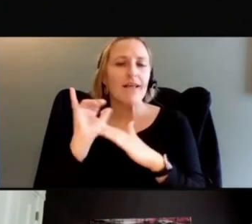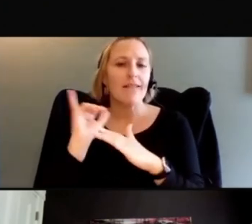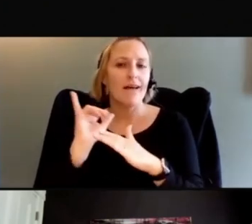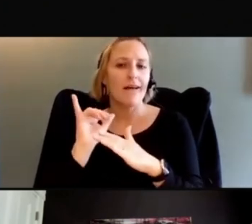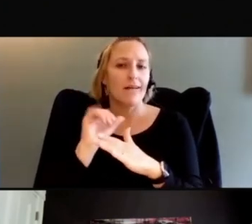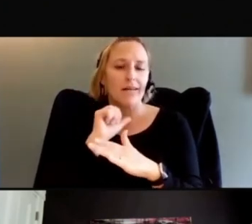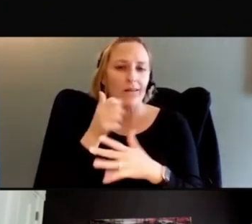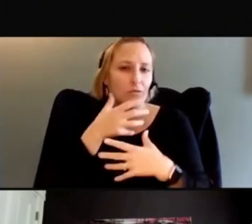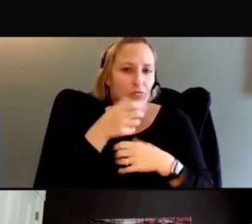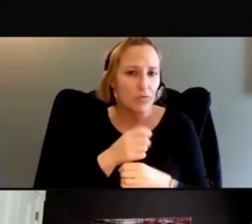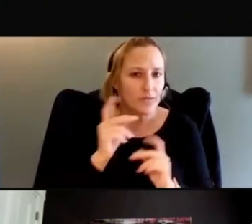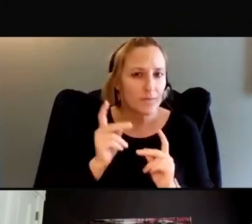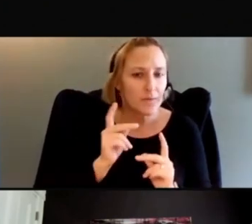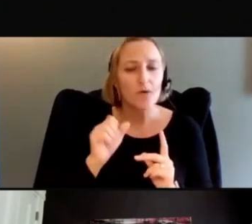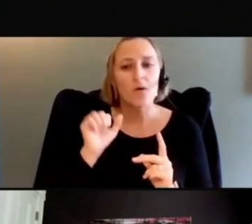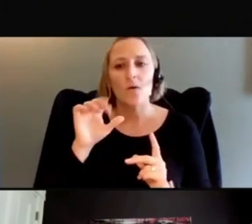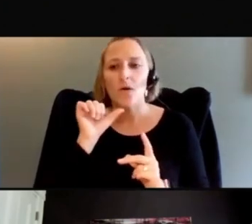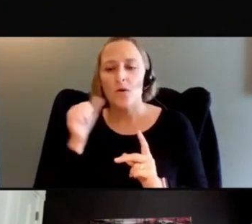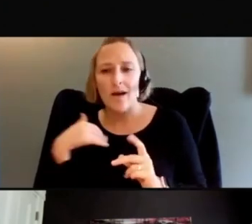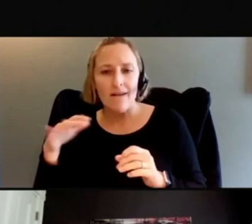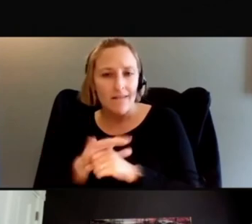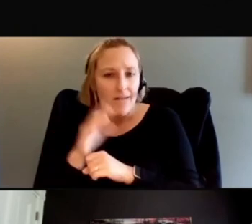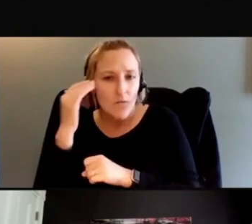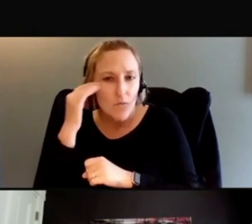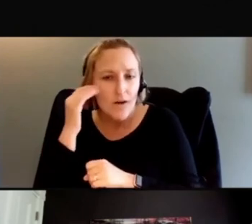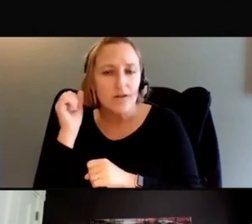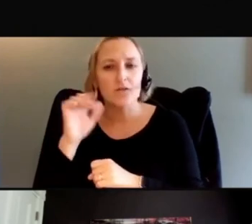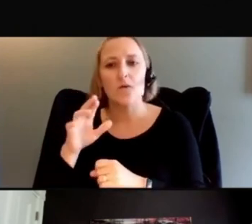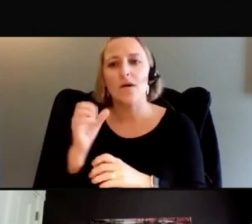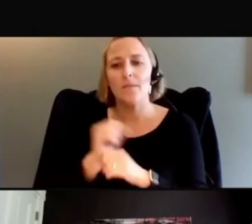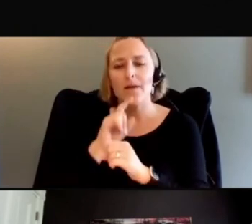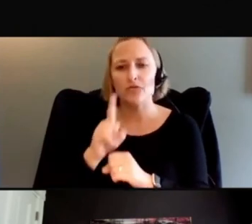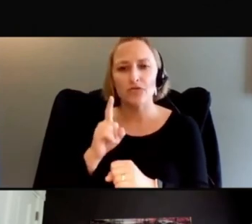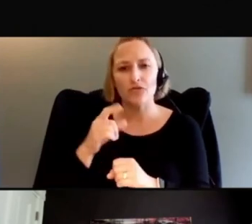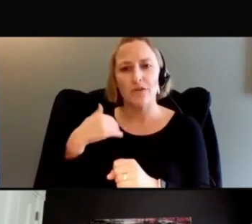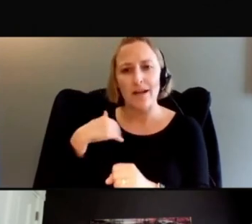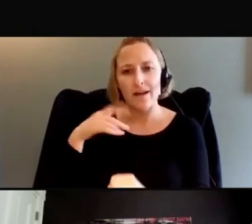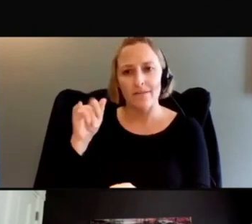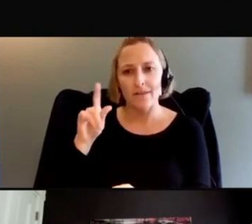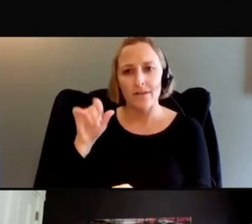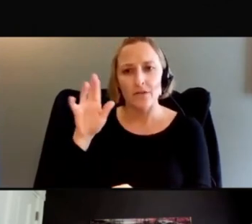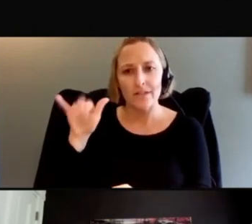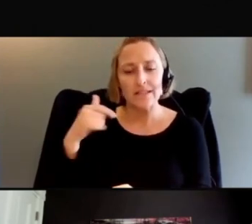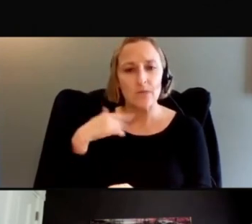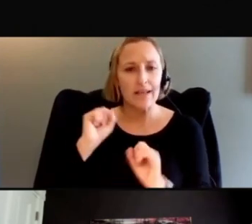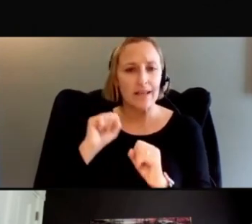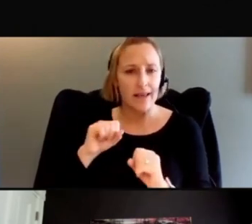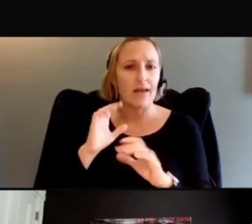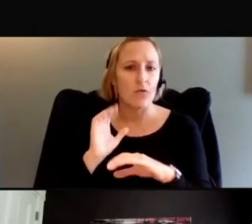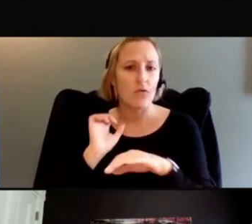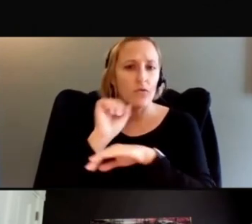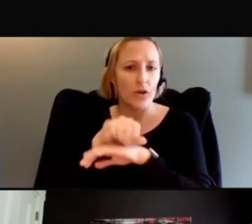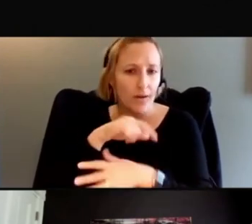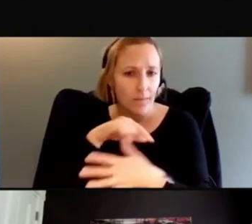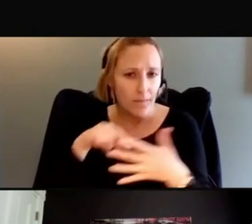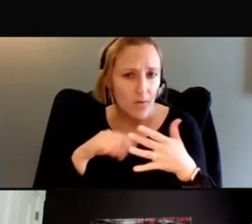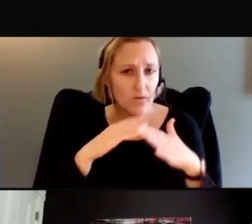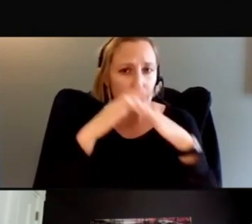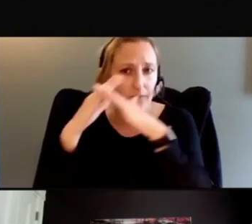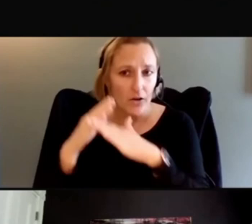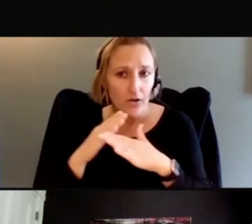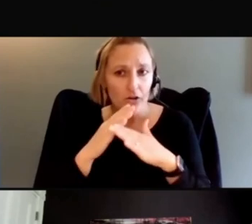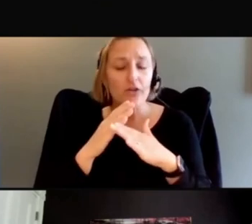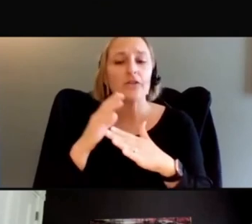having health literacy. But if we can overcome those by looking at, you know, interpersonal and physicians communicating